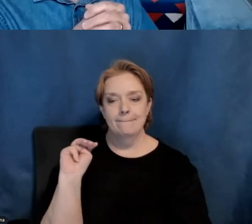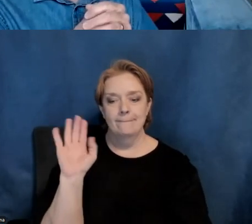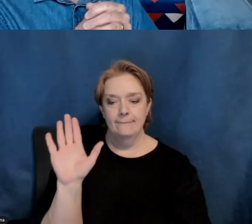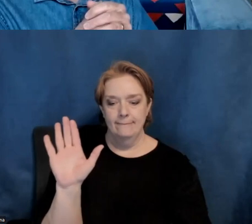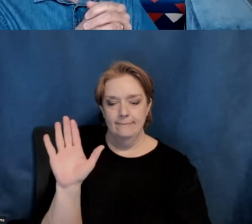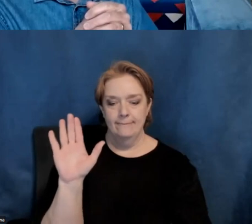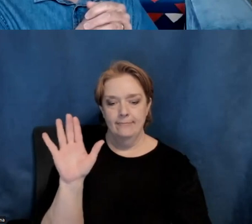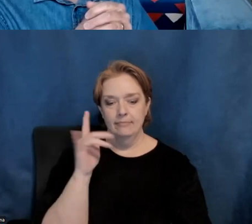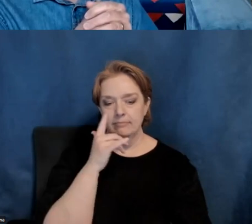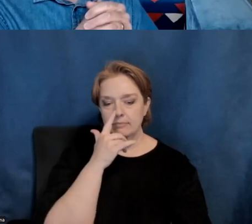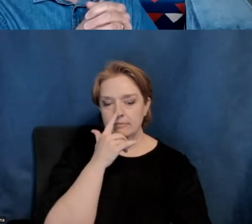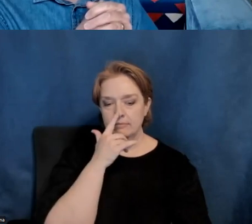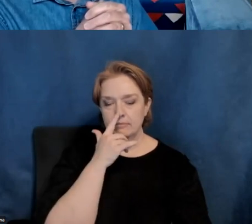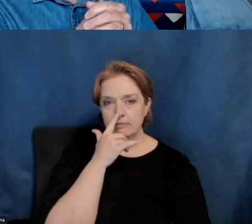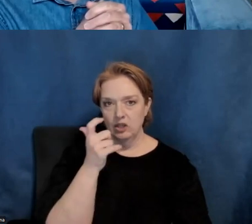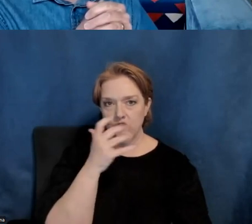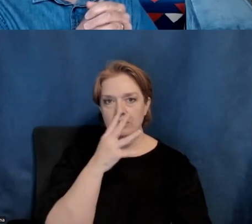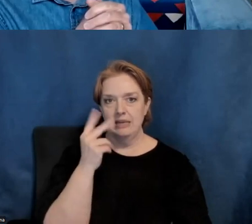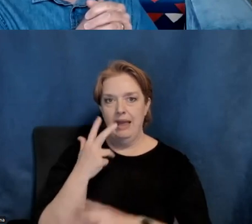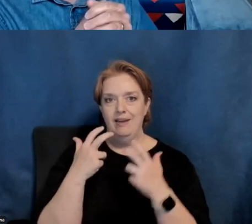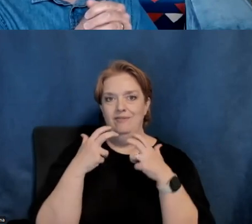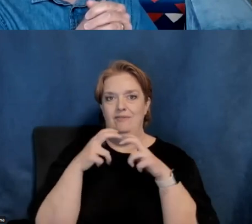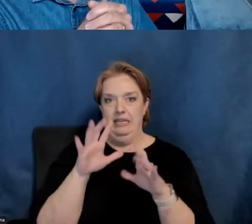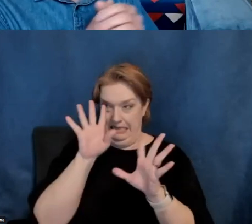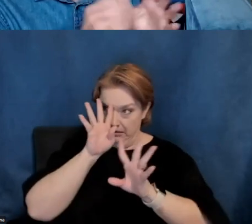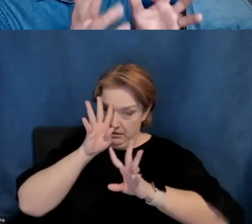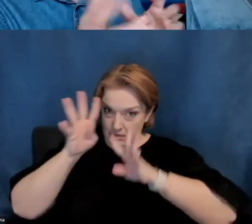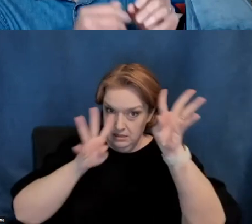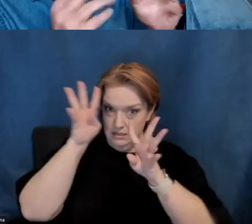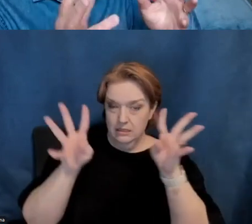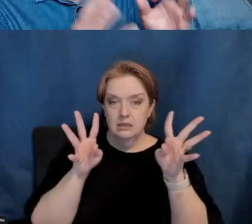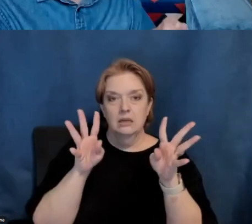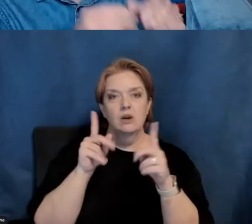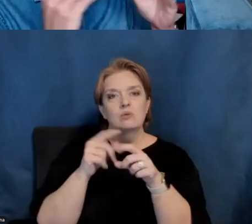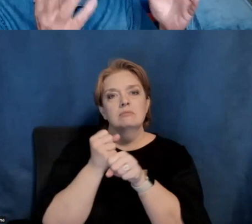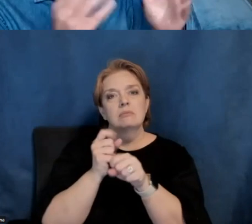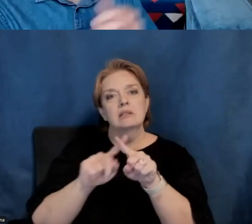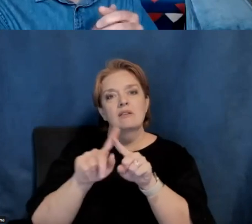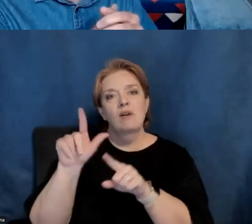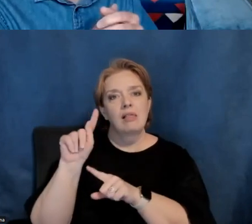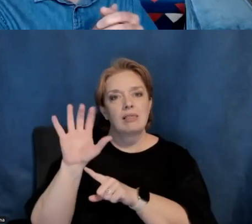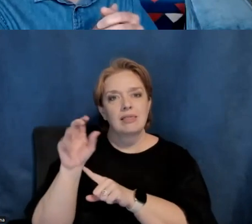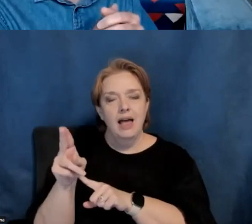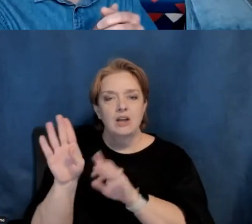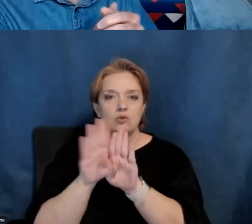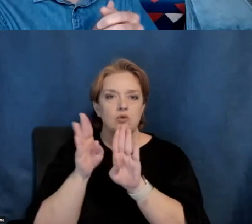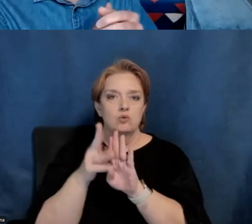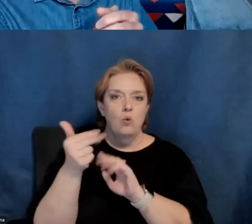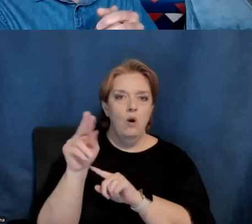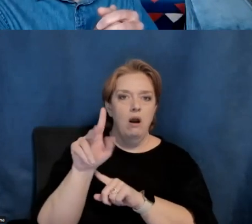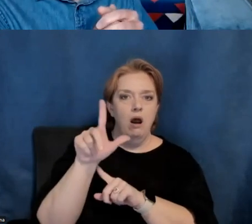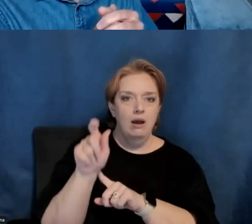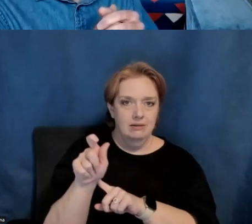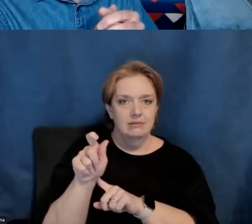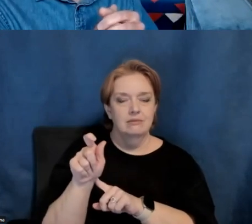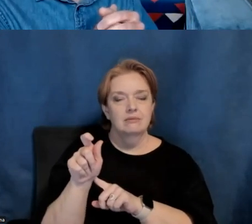uh, interest in investment of his imagination and the creation of latches and door handles and, uh, and, uh, uh,